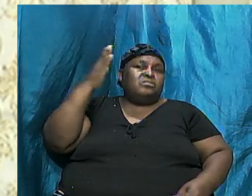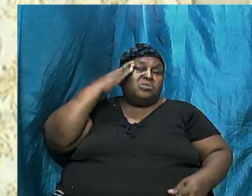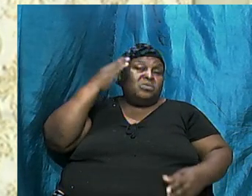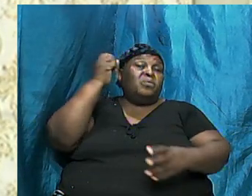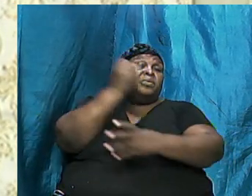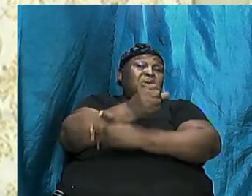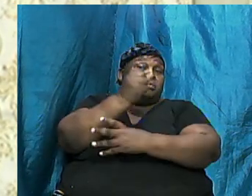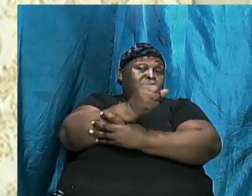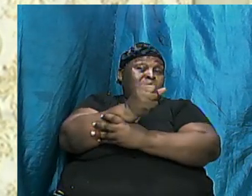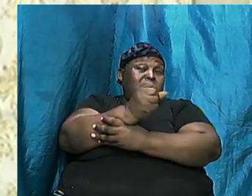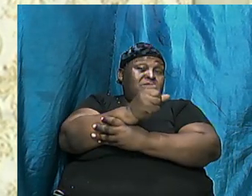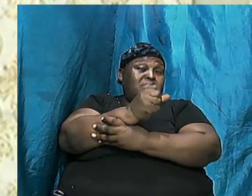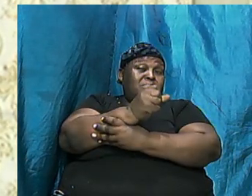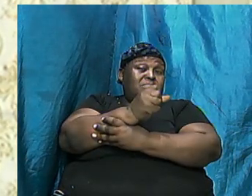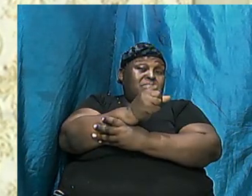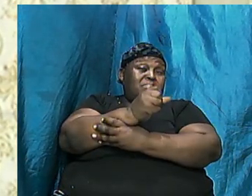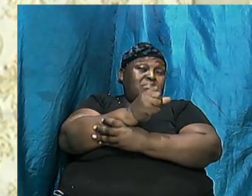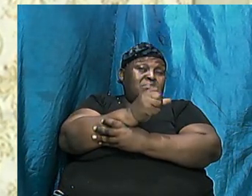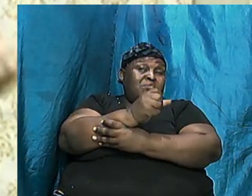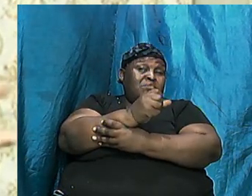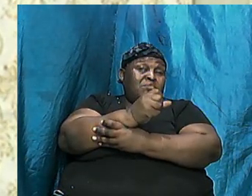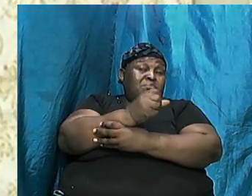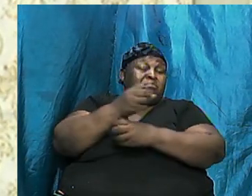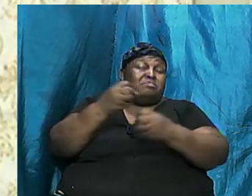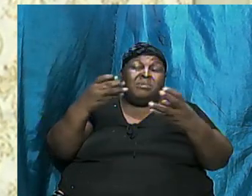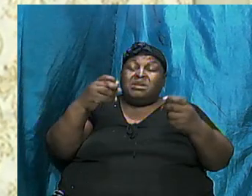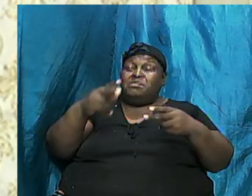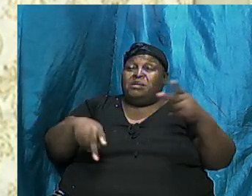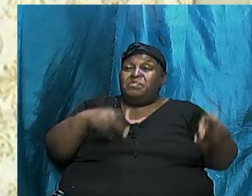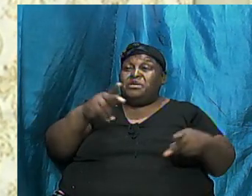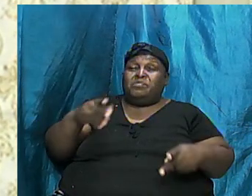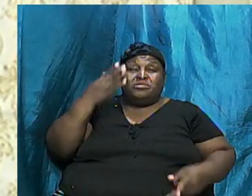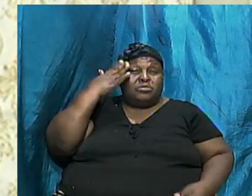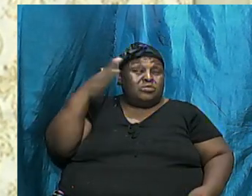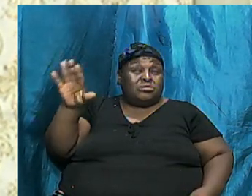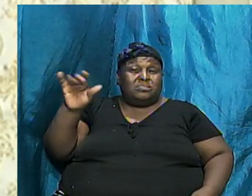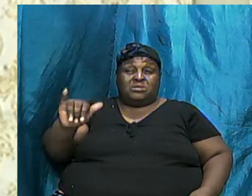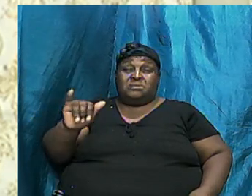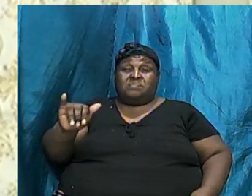Most Most Folks Didn't Know That Based On His Age They Were Contemporaries